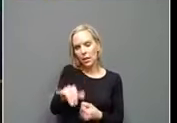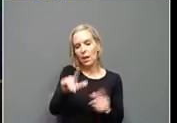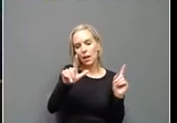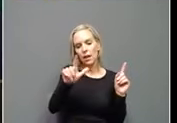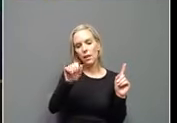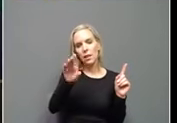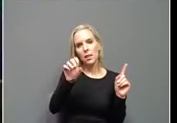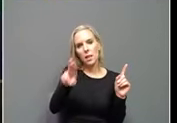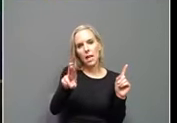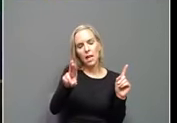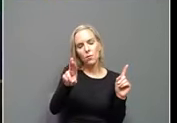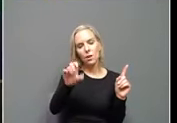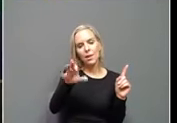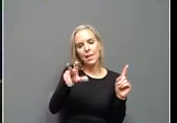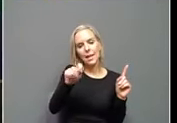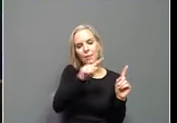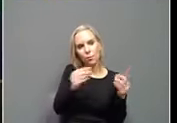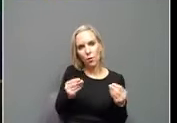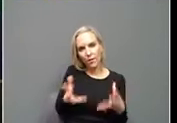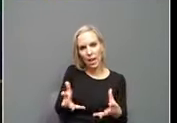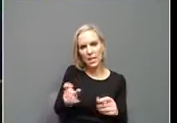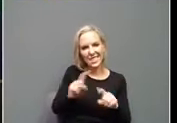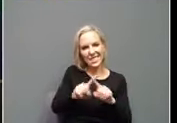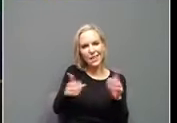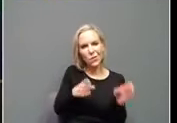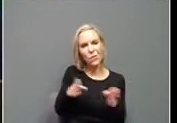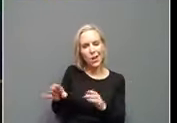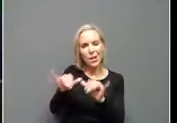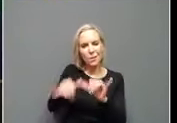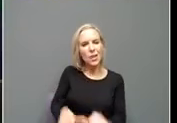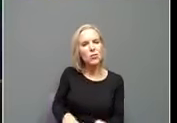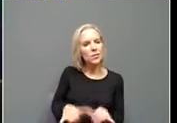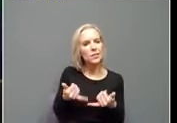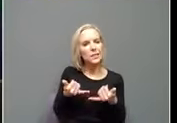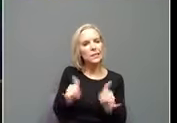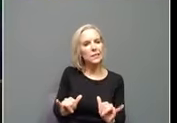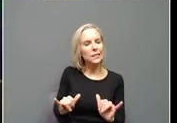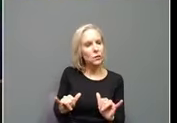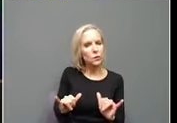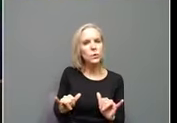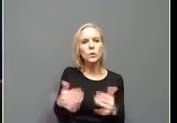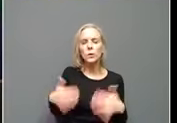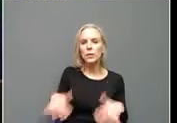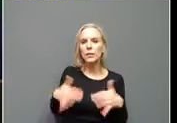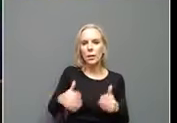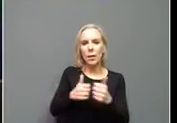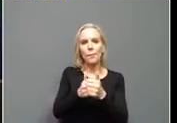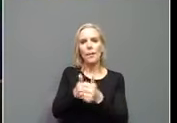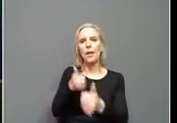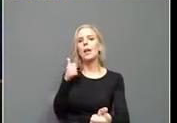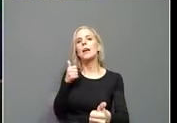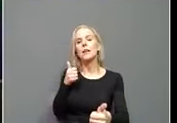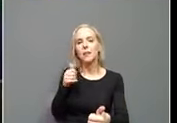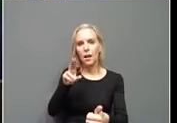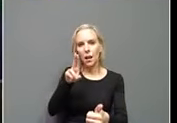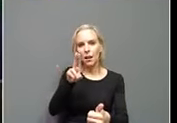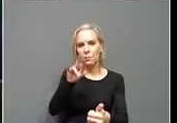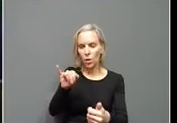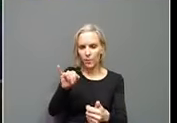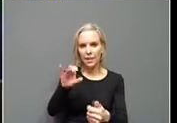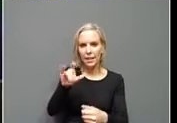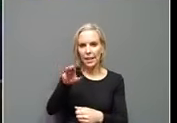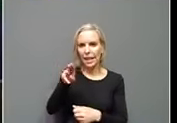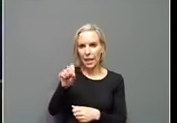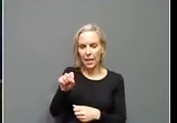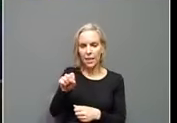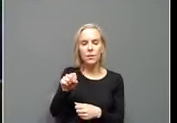provided, um, there are different ways to measure it, but there's still a significant backlog of unemployment claims. We're coming up